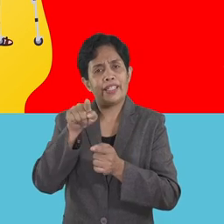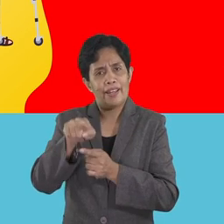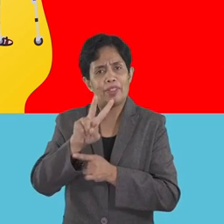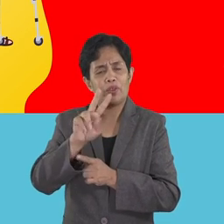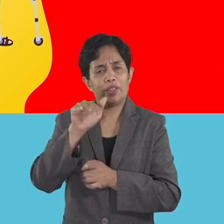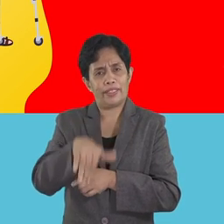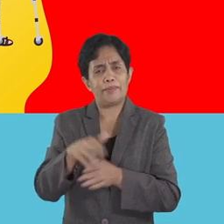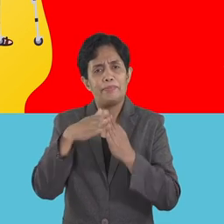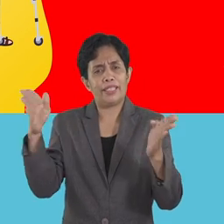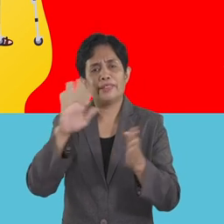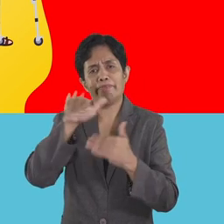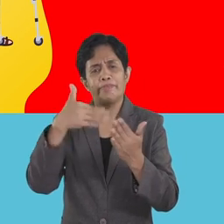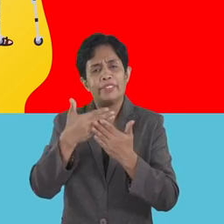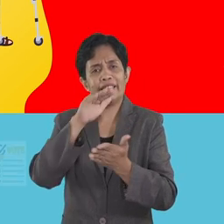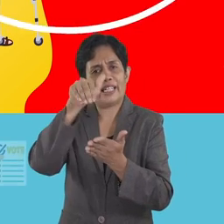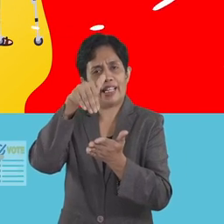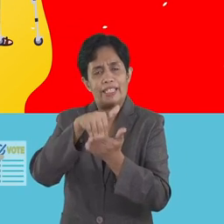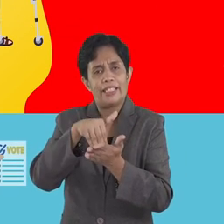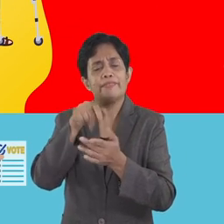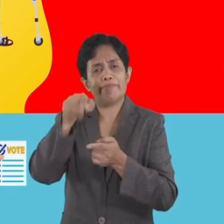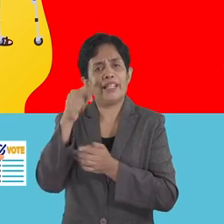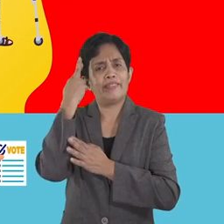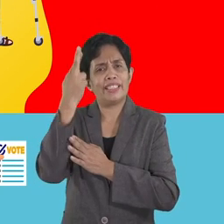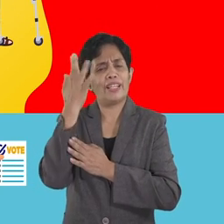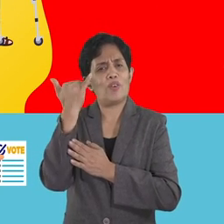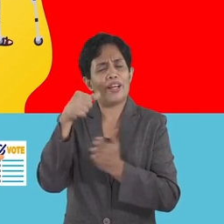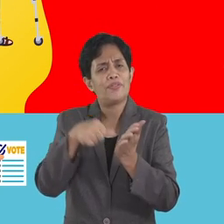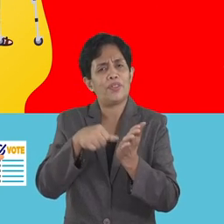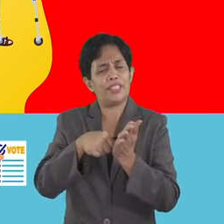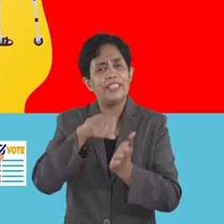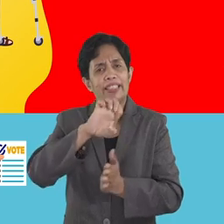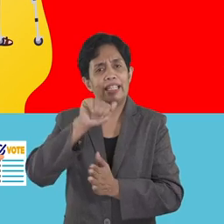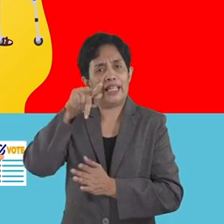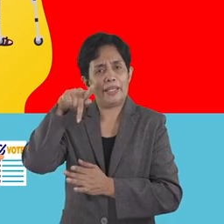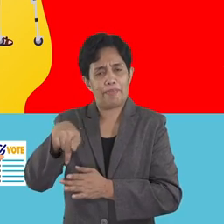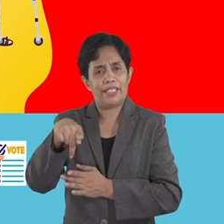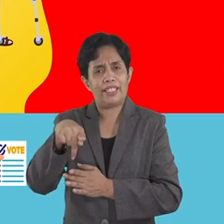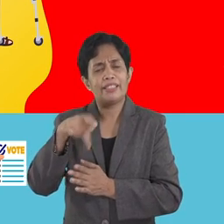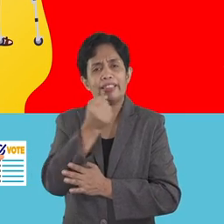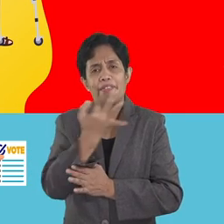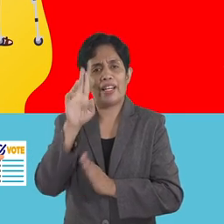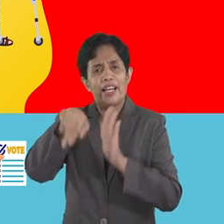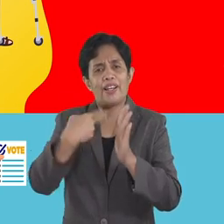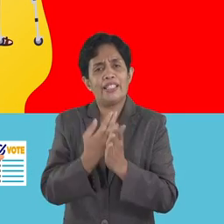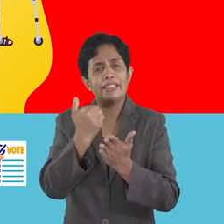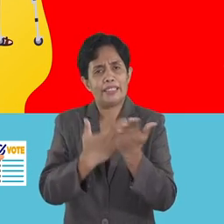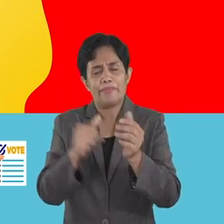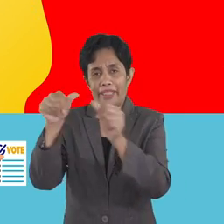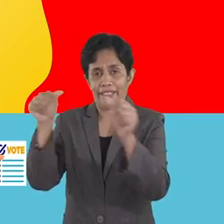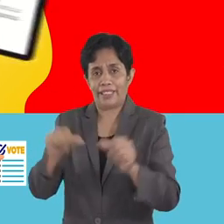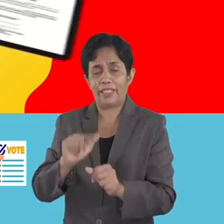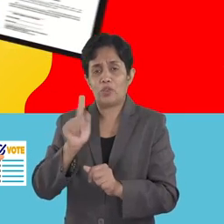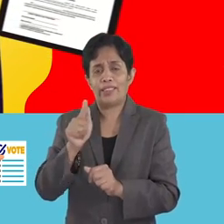centers. This is the reason why voting in EAPPs took several hours in some areas in 2019.